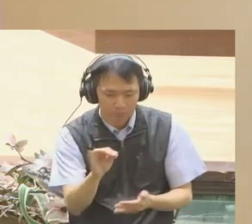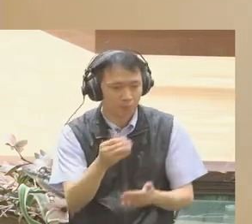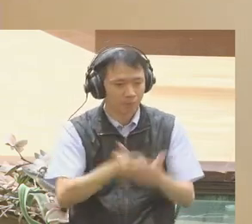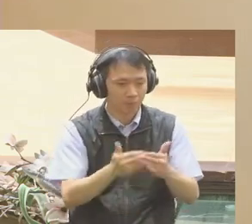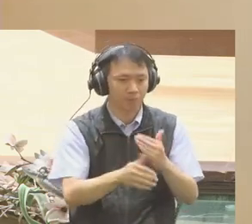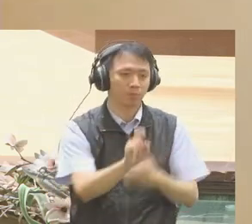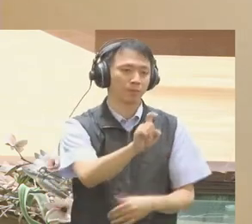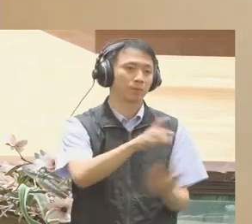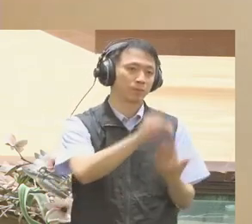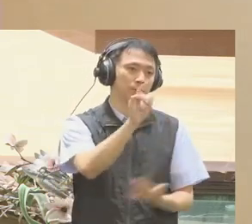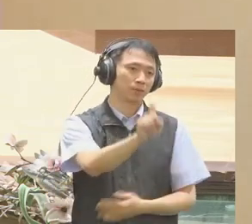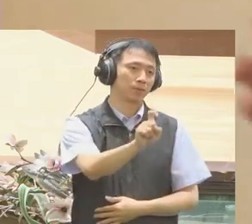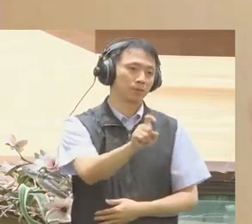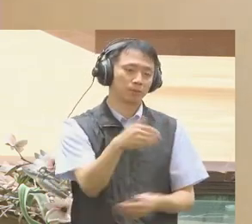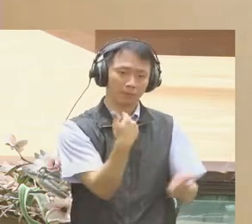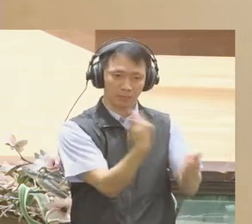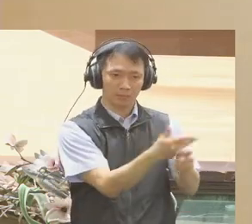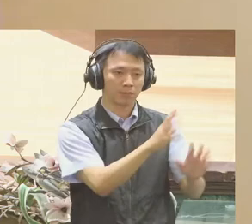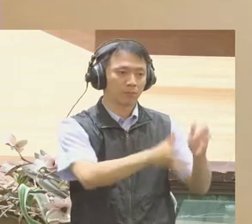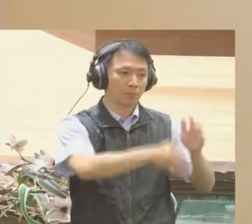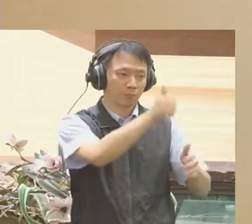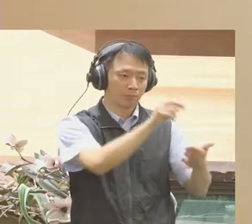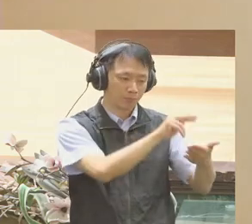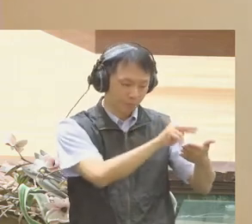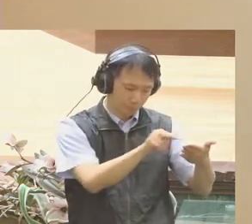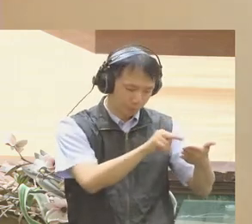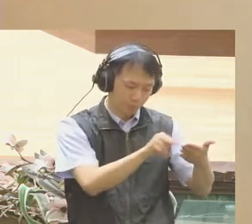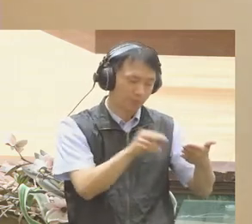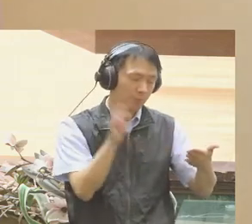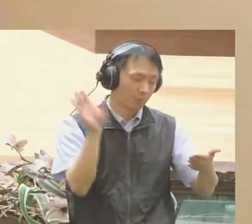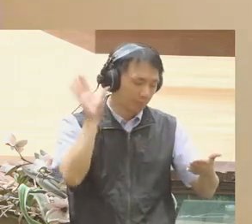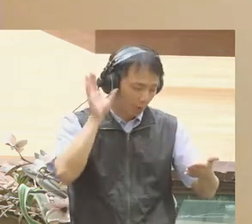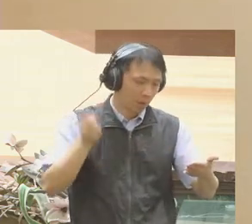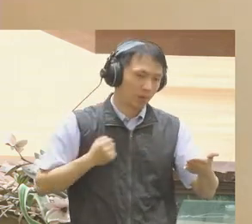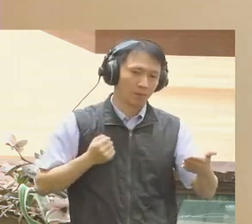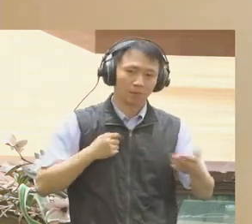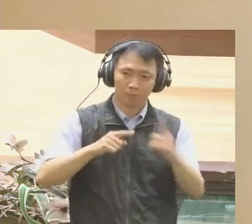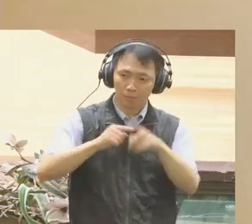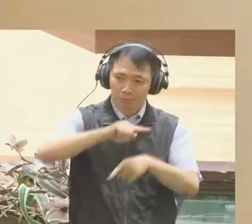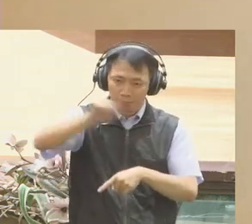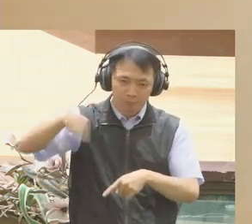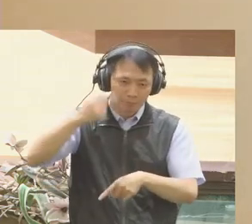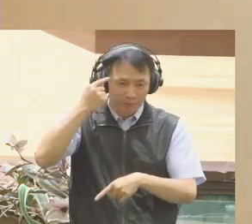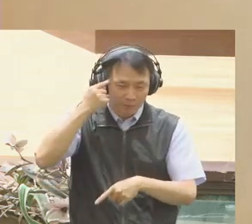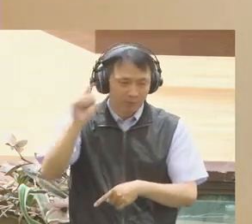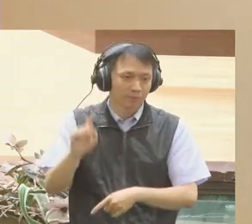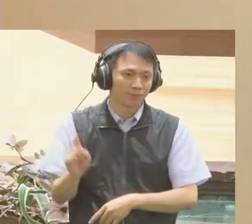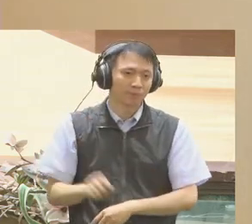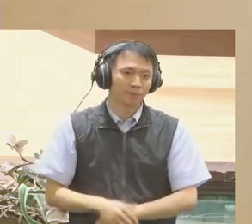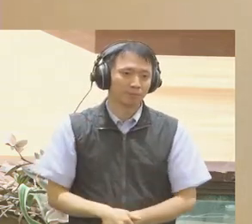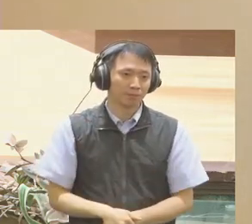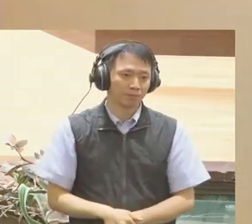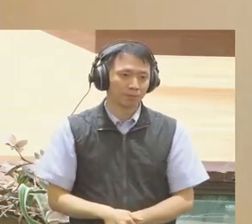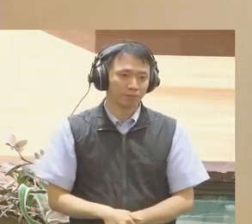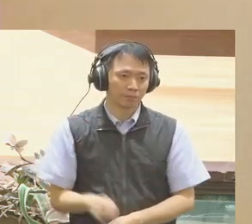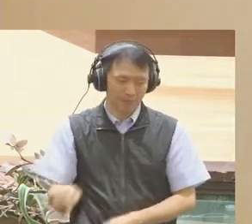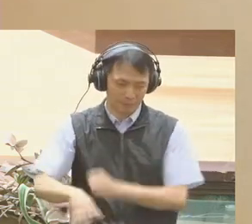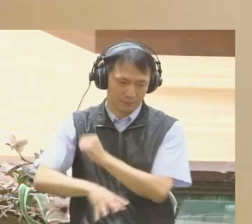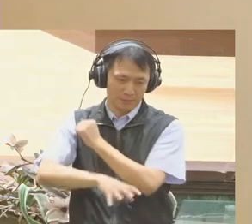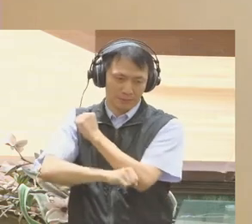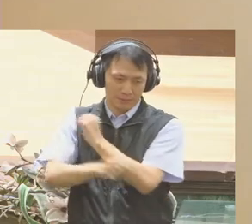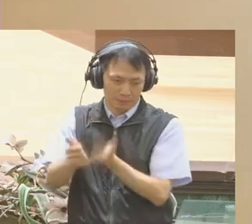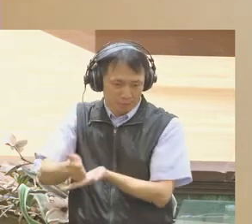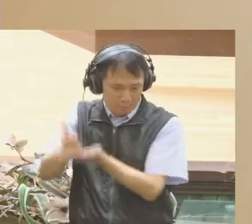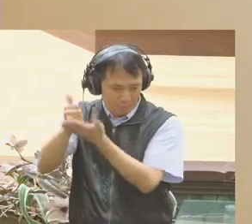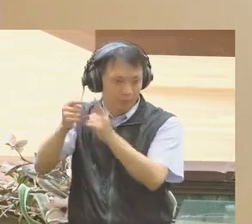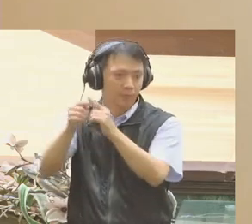individual on the staff of one of the major departments in the U.S. federal bureaucracy. The department was facing a public comment period in which they were expecting nearly 1 million